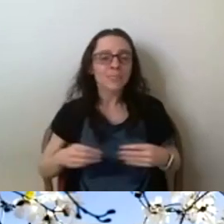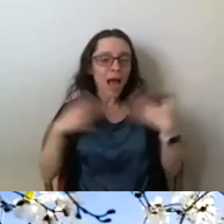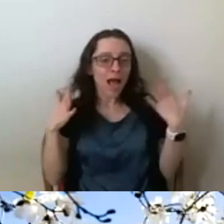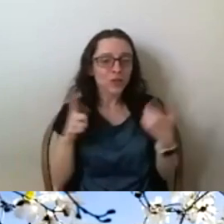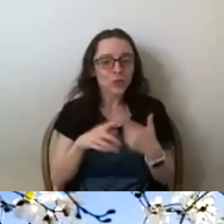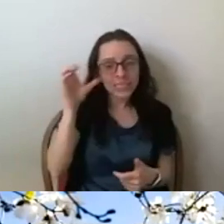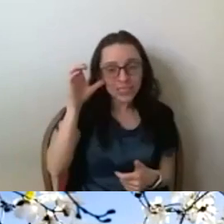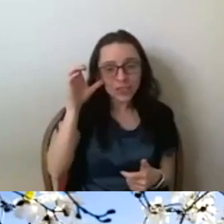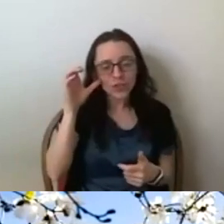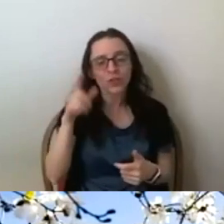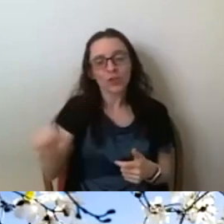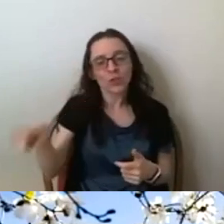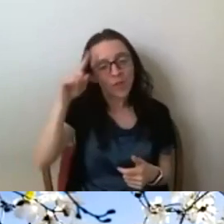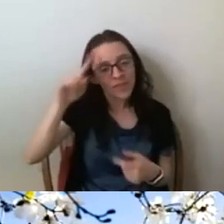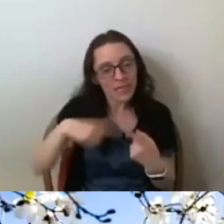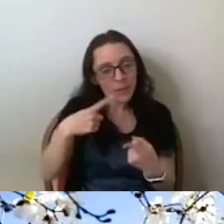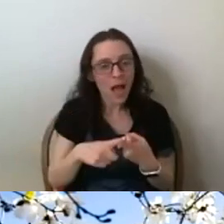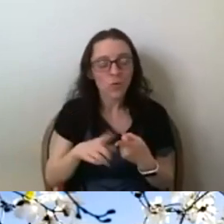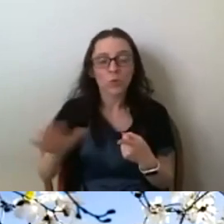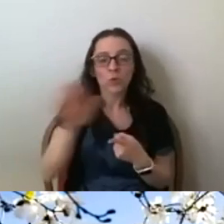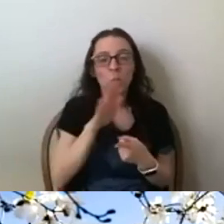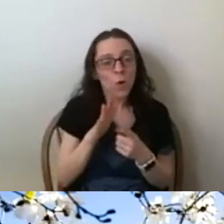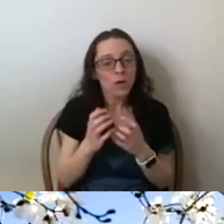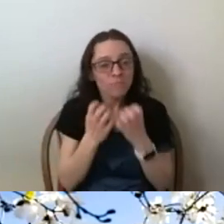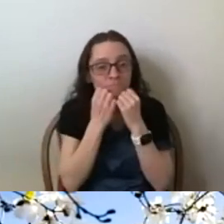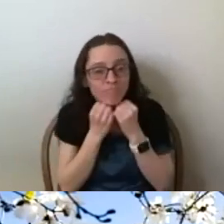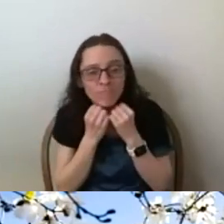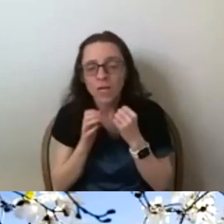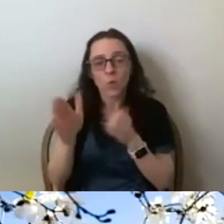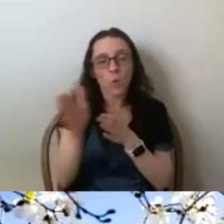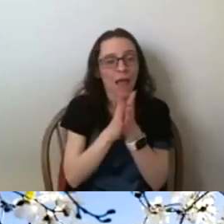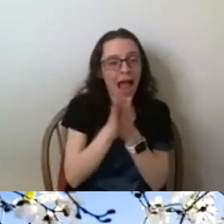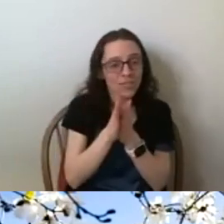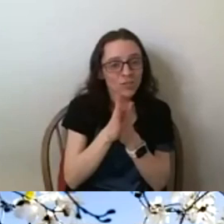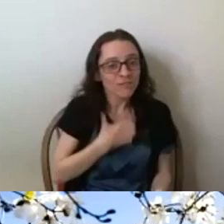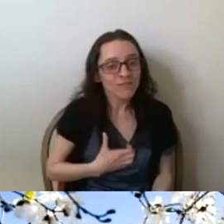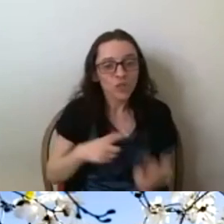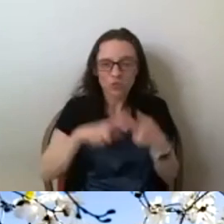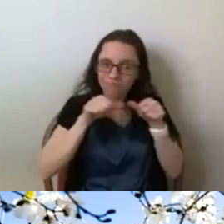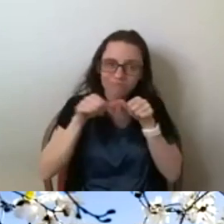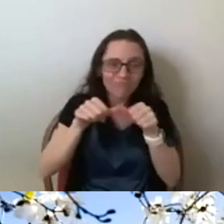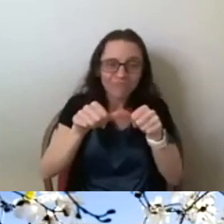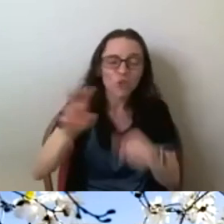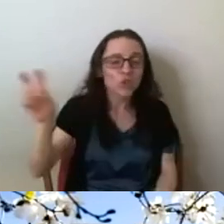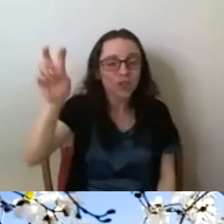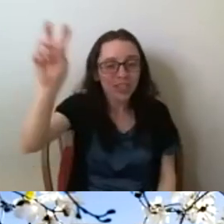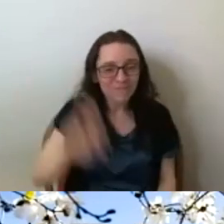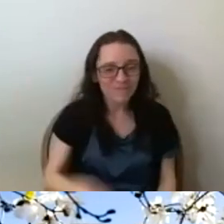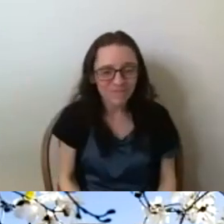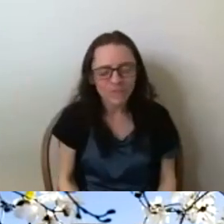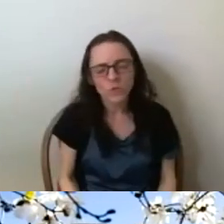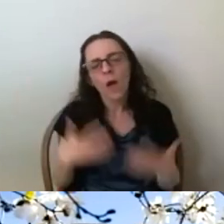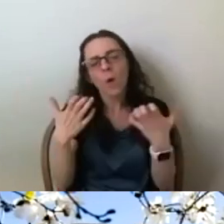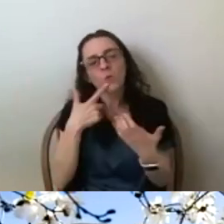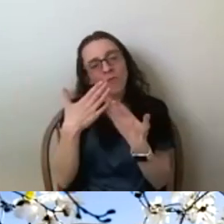paths and your passion for continuing on with the work that you have started. So I want to, again, thank all the panelists,